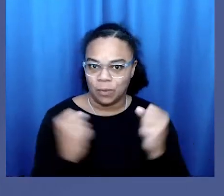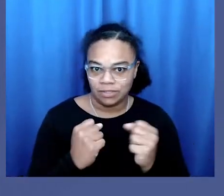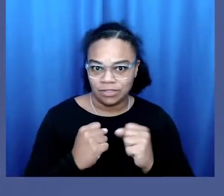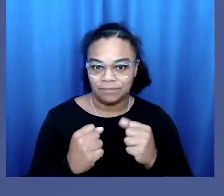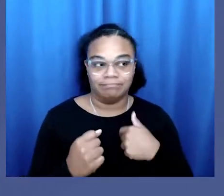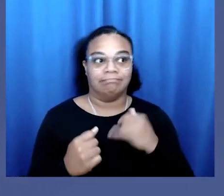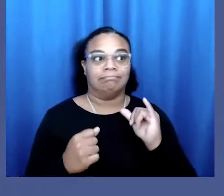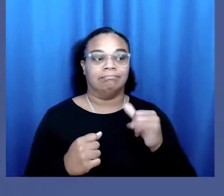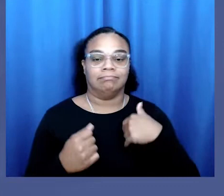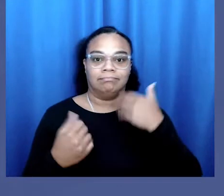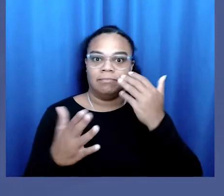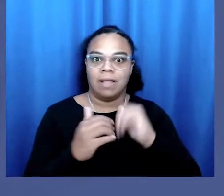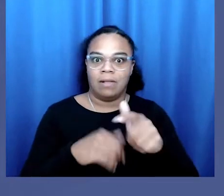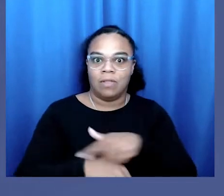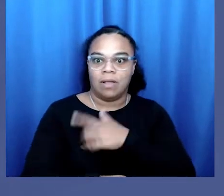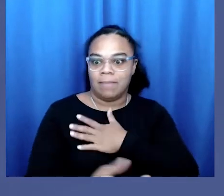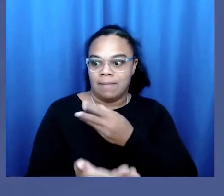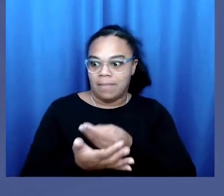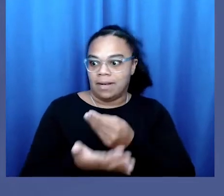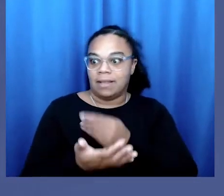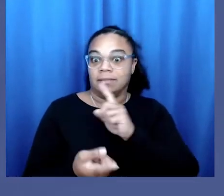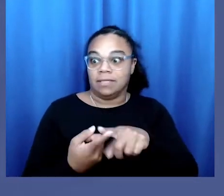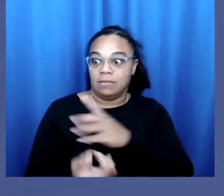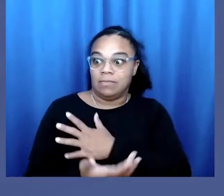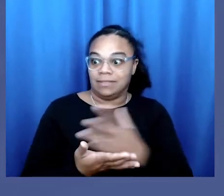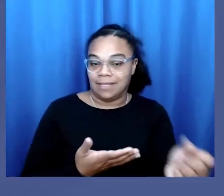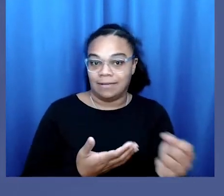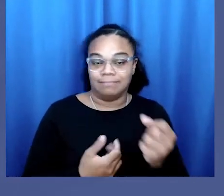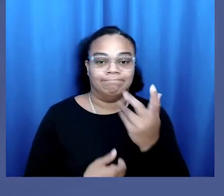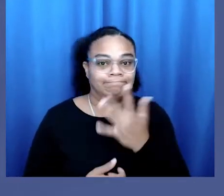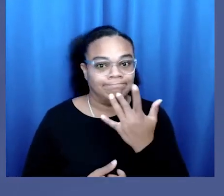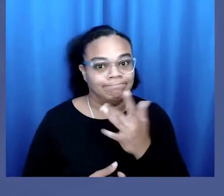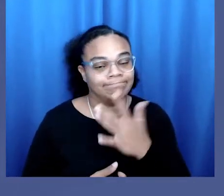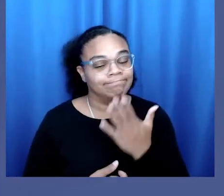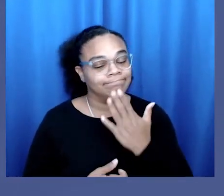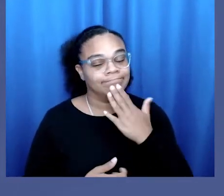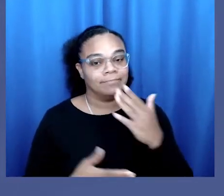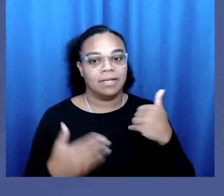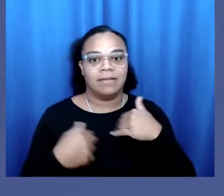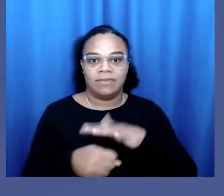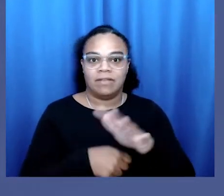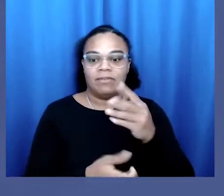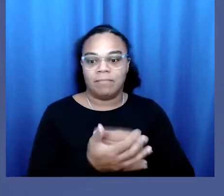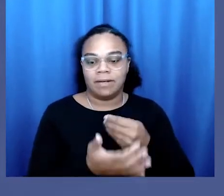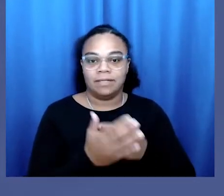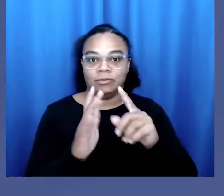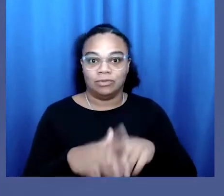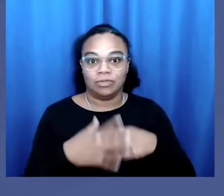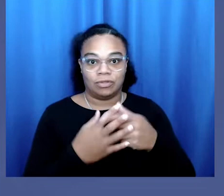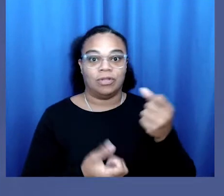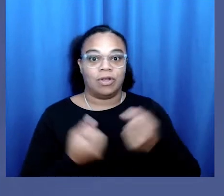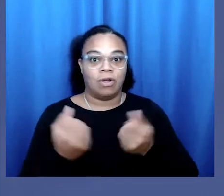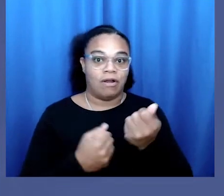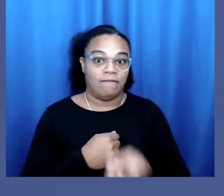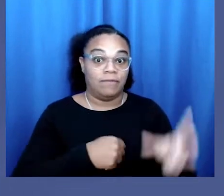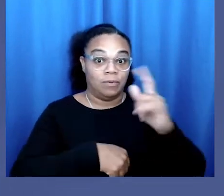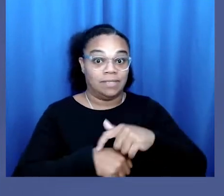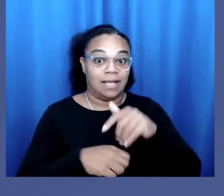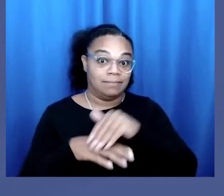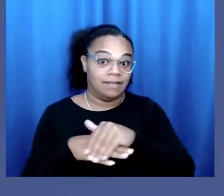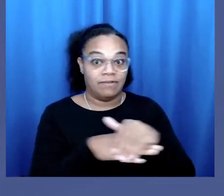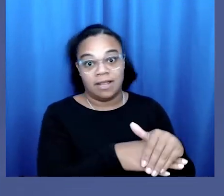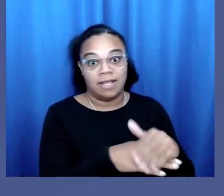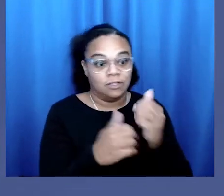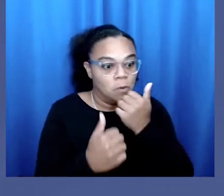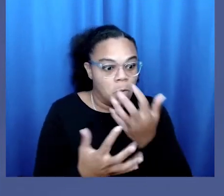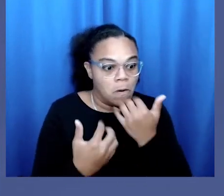know how long the money I have will last at this rate. Thankfully, I had just enough money to be able to start up the car a few times a